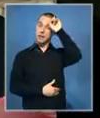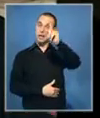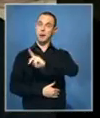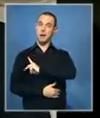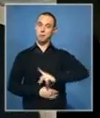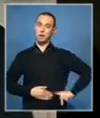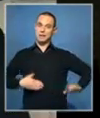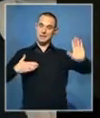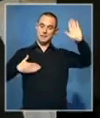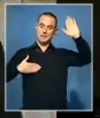SBC News.